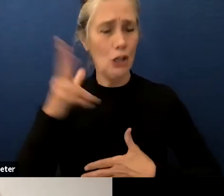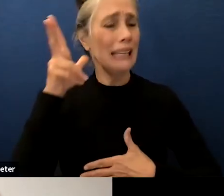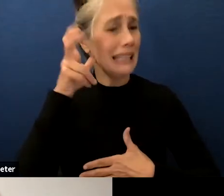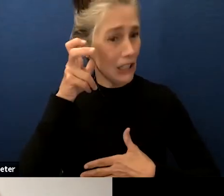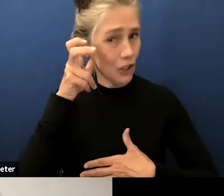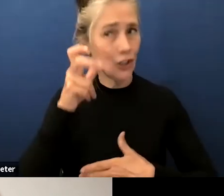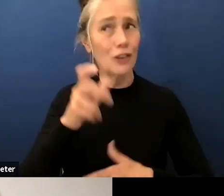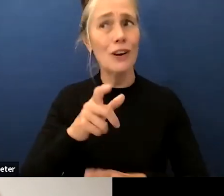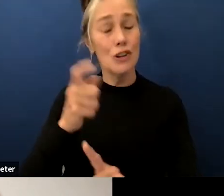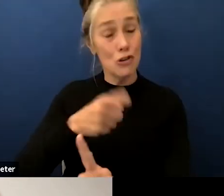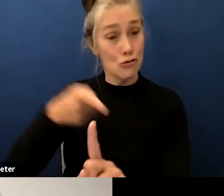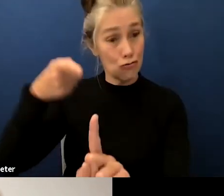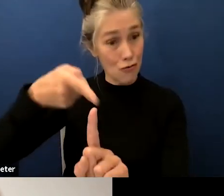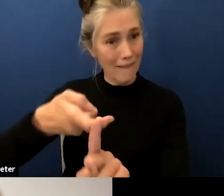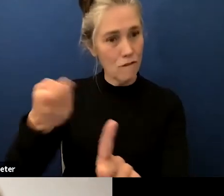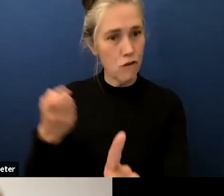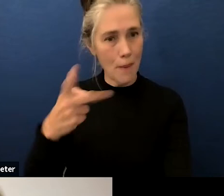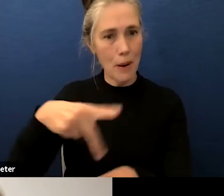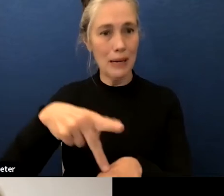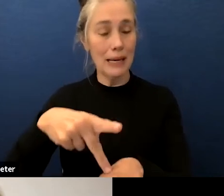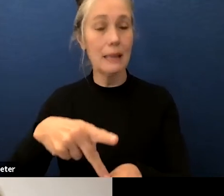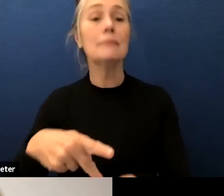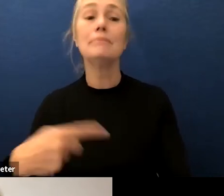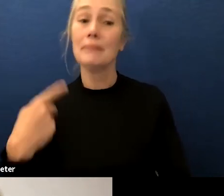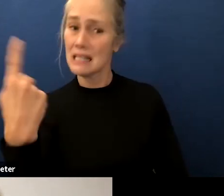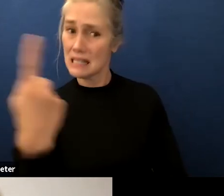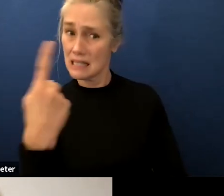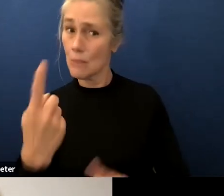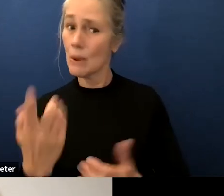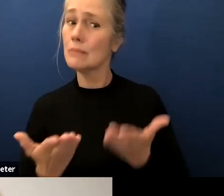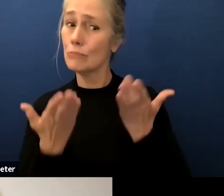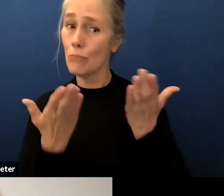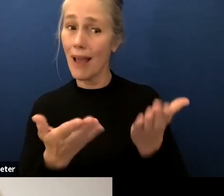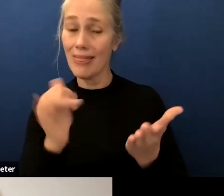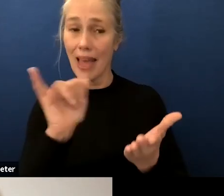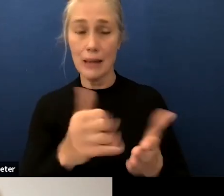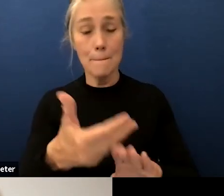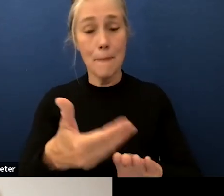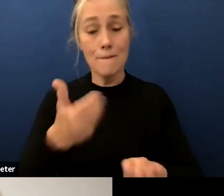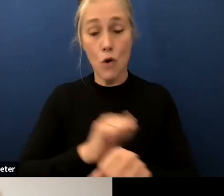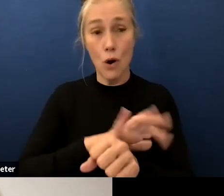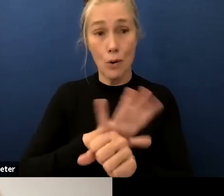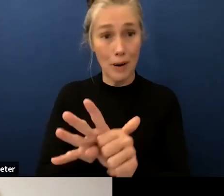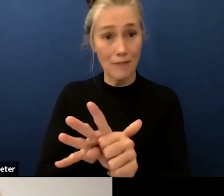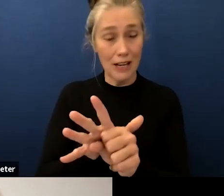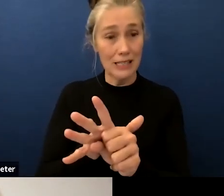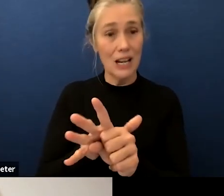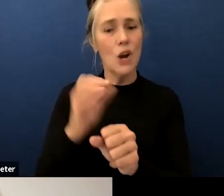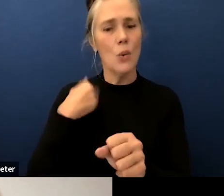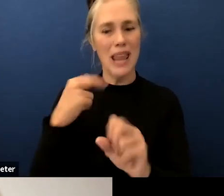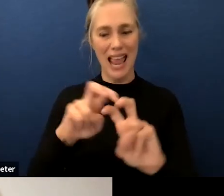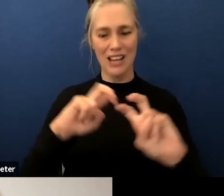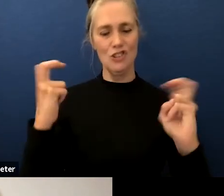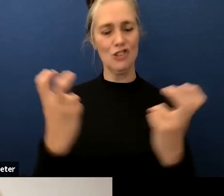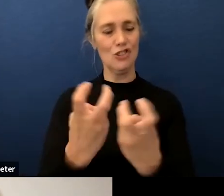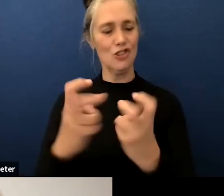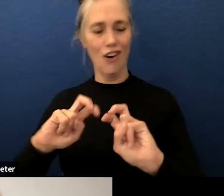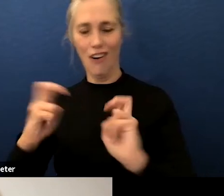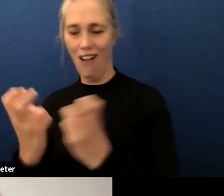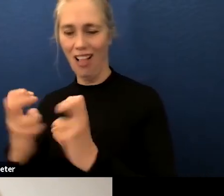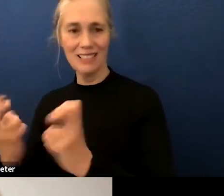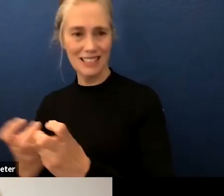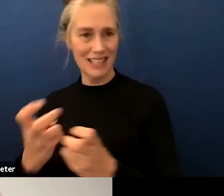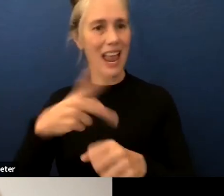i and that was brought up actually so in pre-pandemic there was you did the circles and then they they talked about it